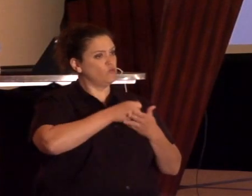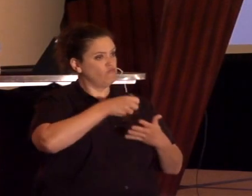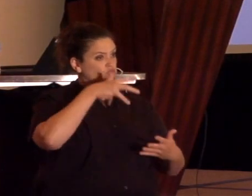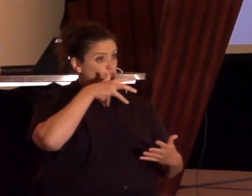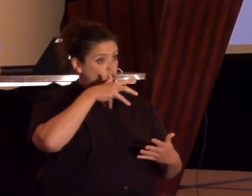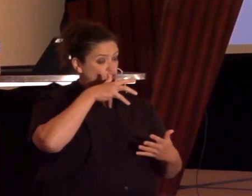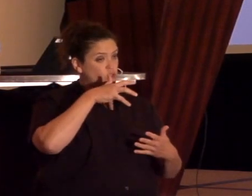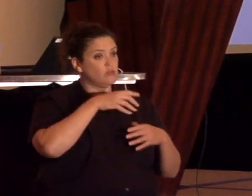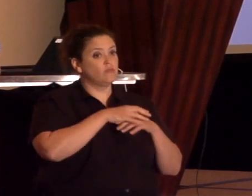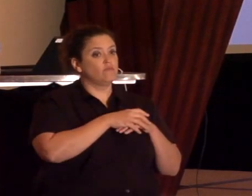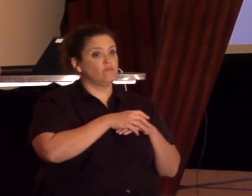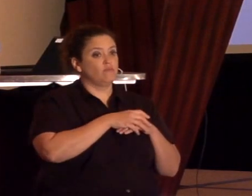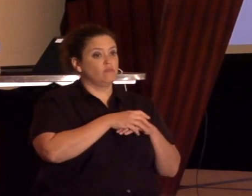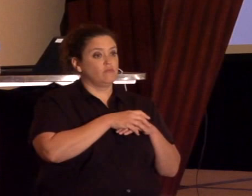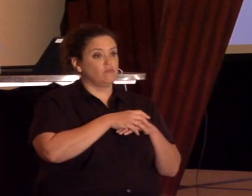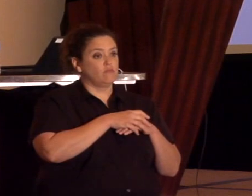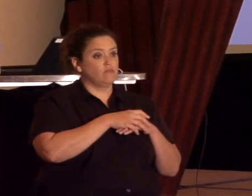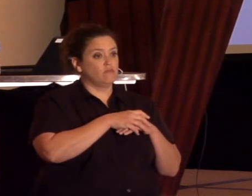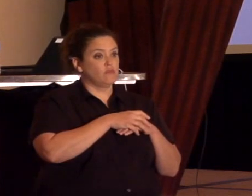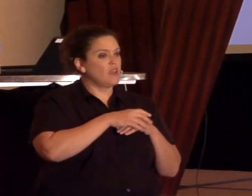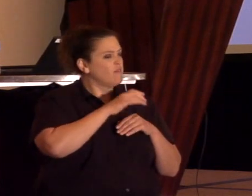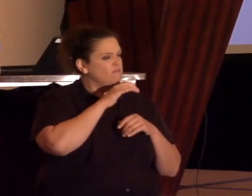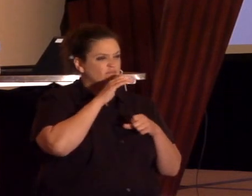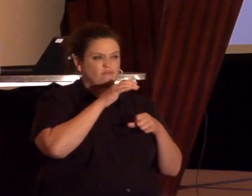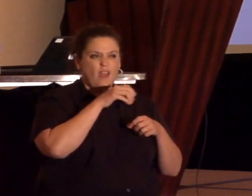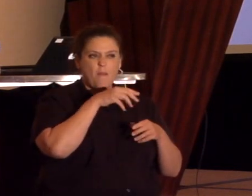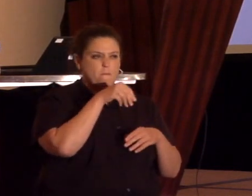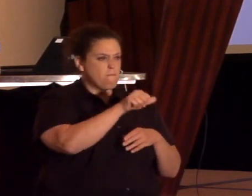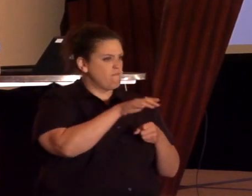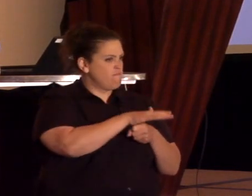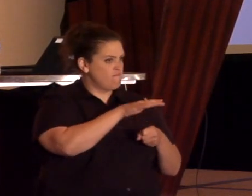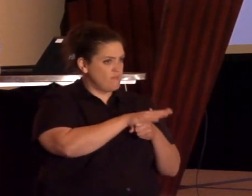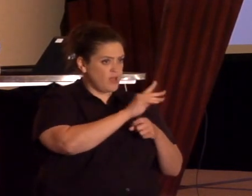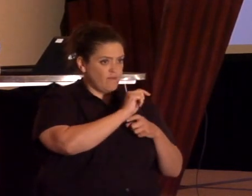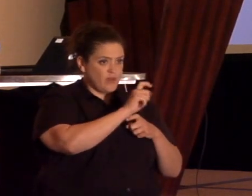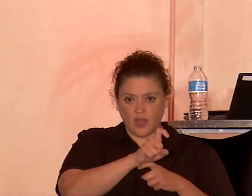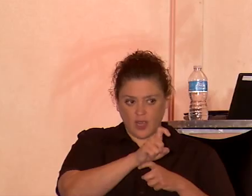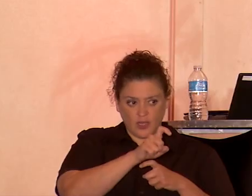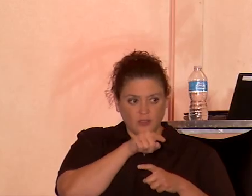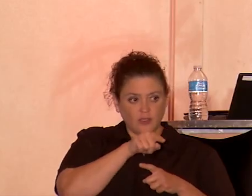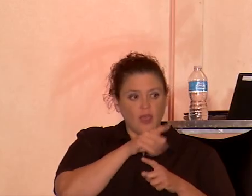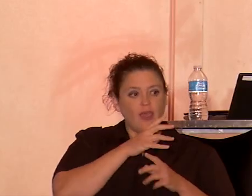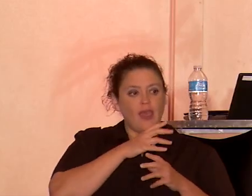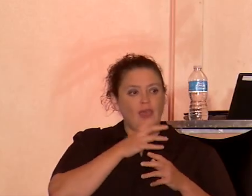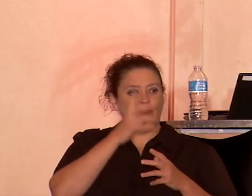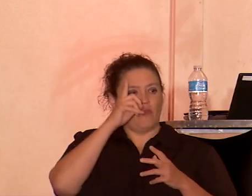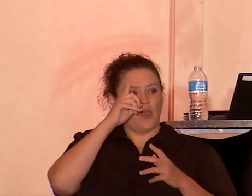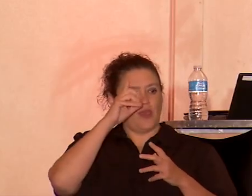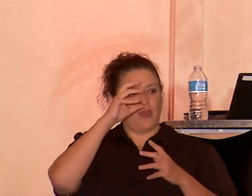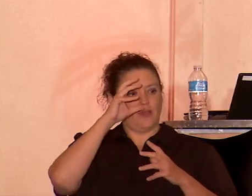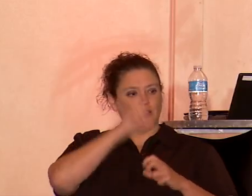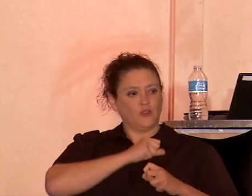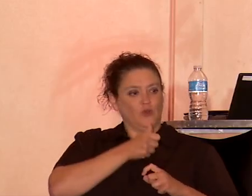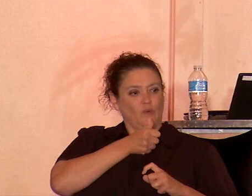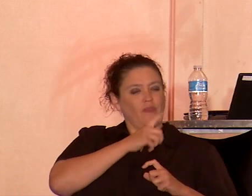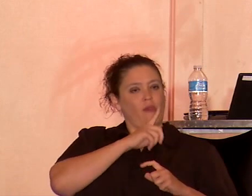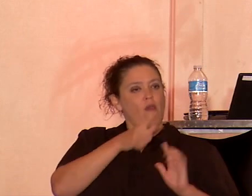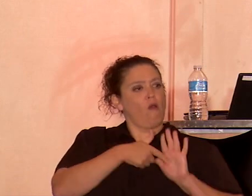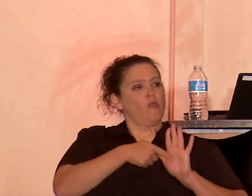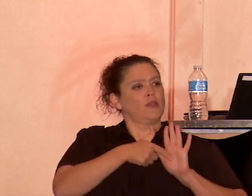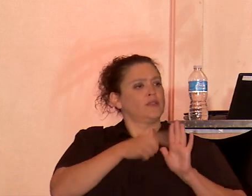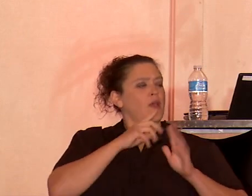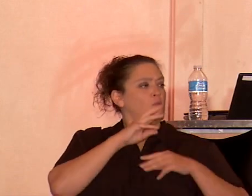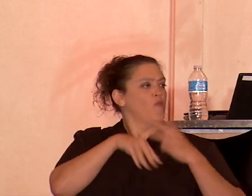obscenely undertaxed, and besotted with the view of itself as the beacon of world civilization,